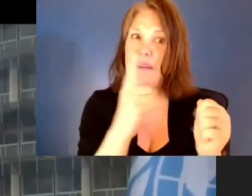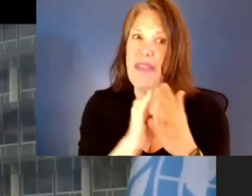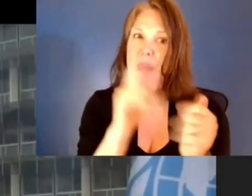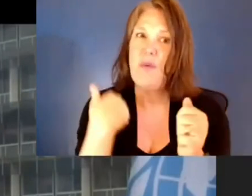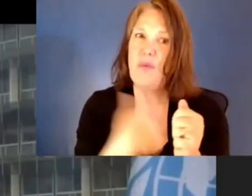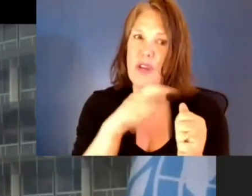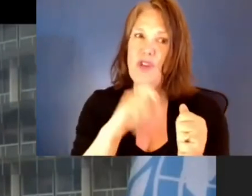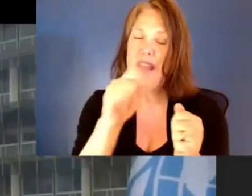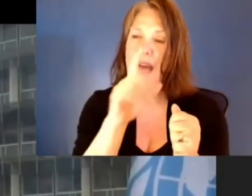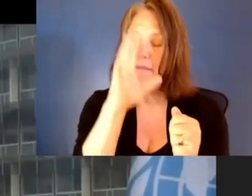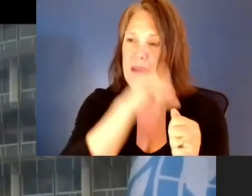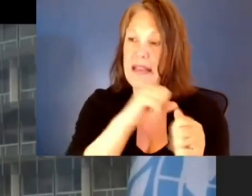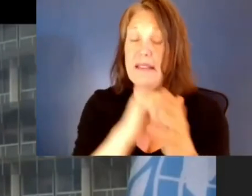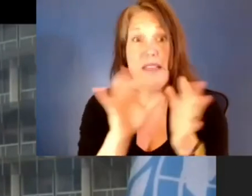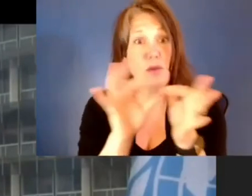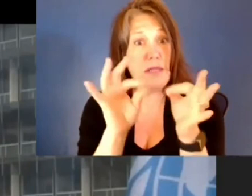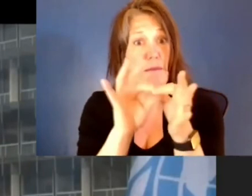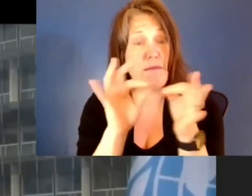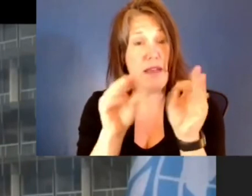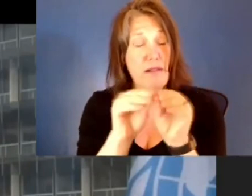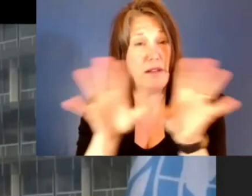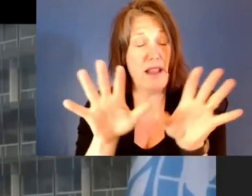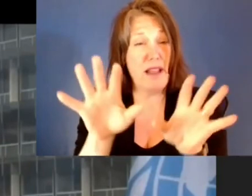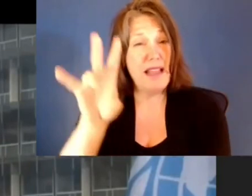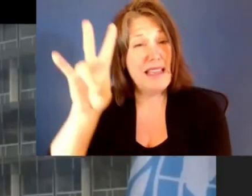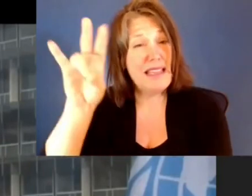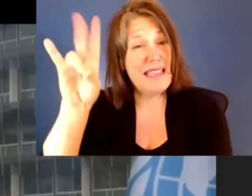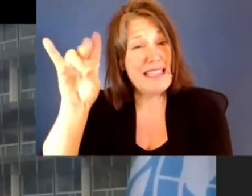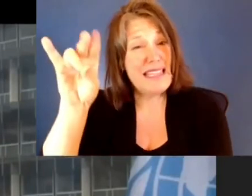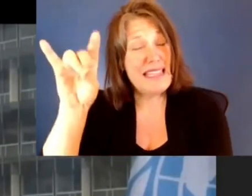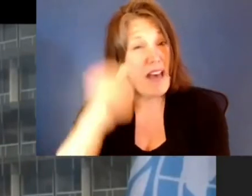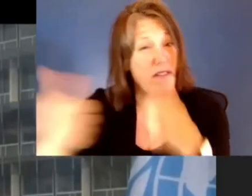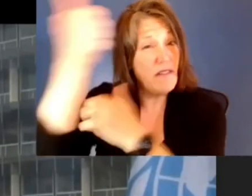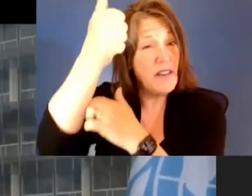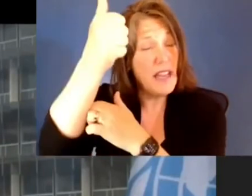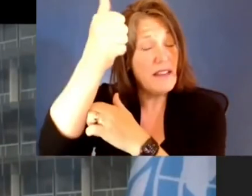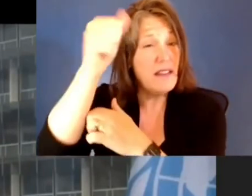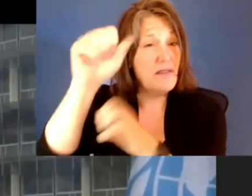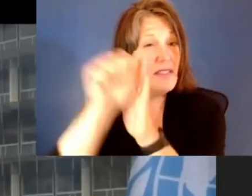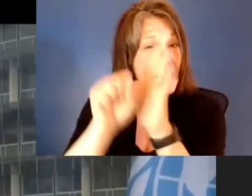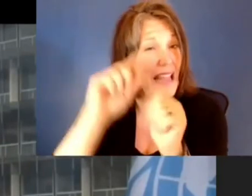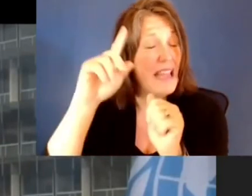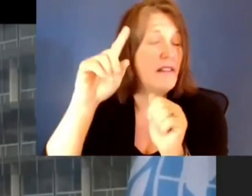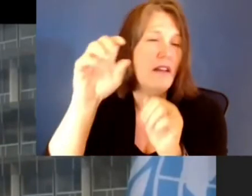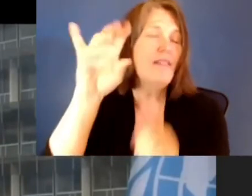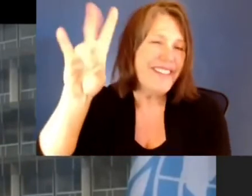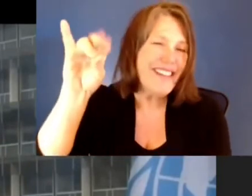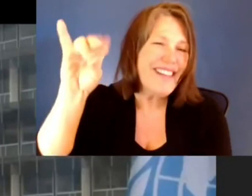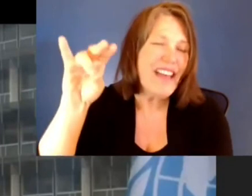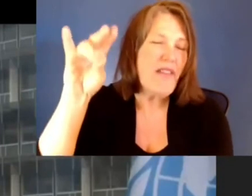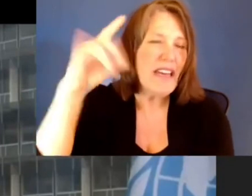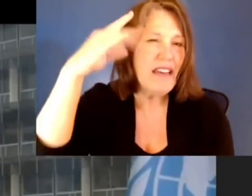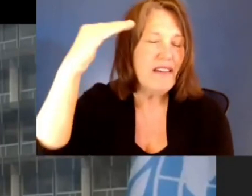sent by over 70 heads of state and governments and ministers at the global education meeting organized by UNESCO